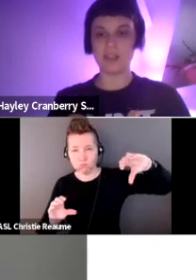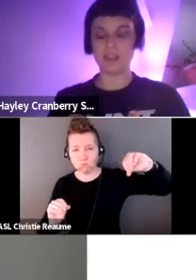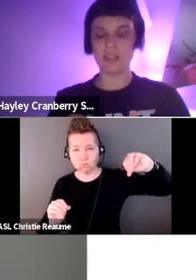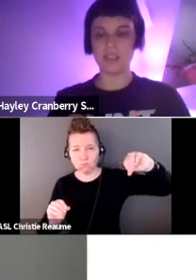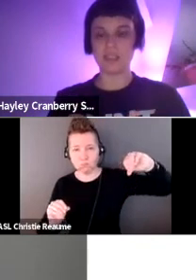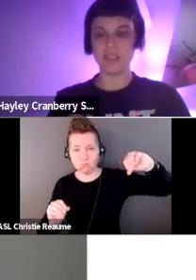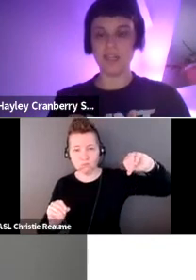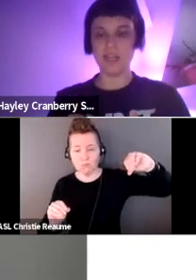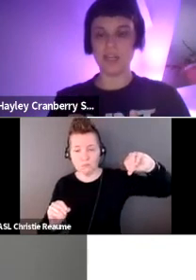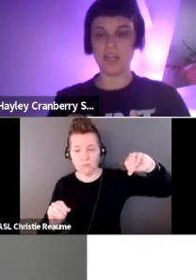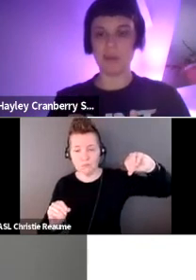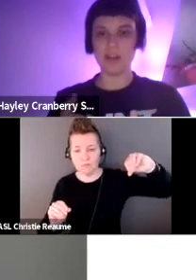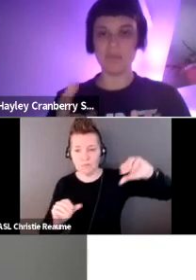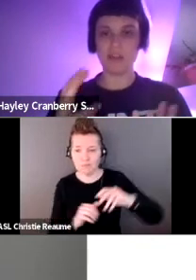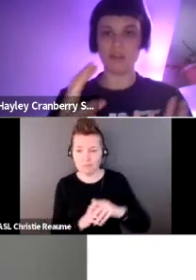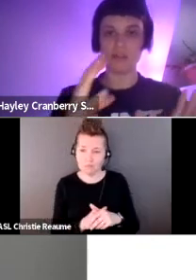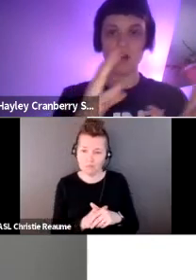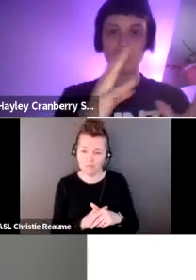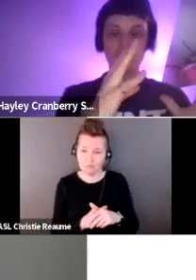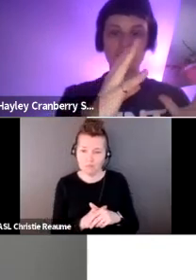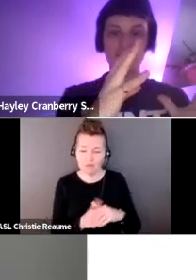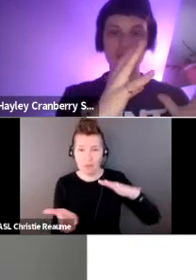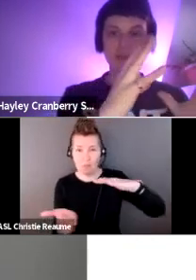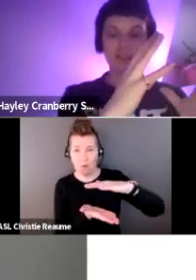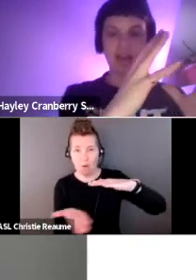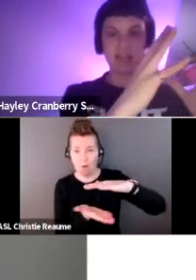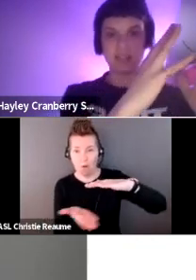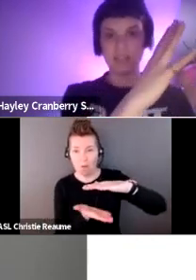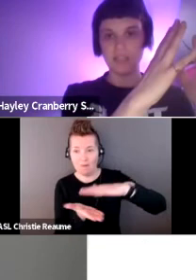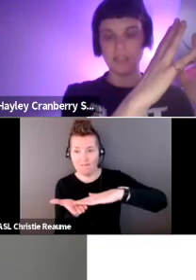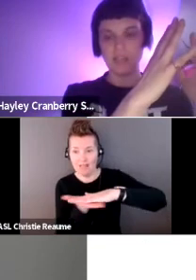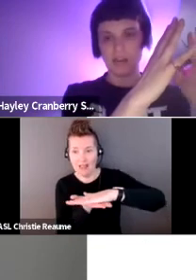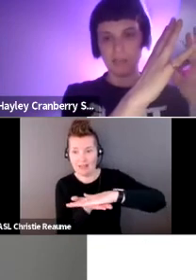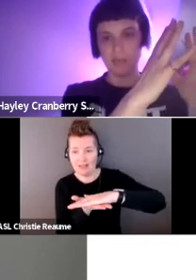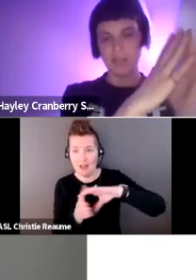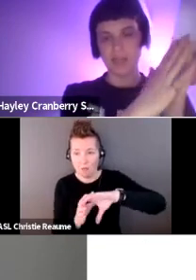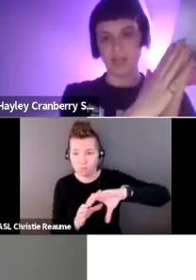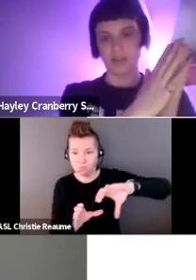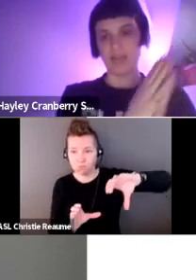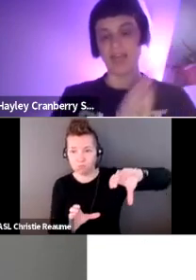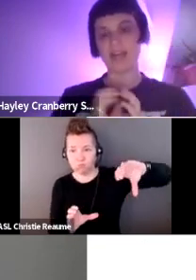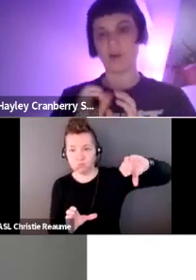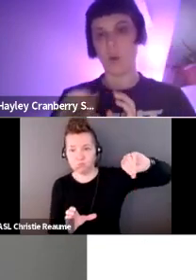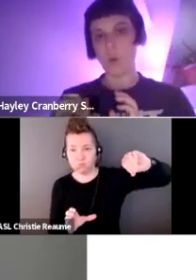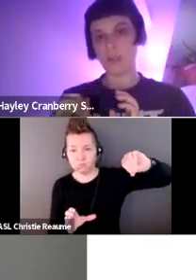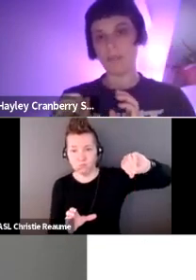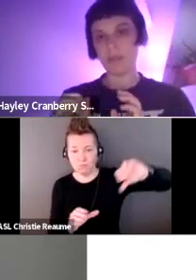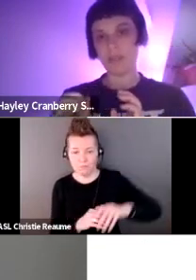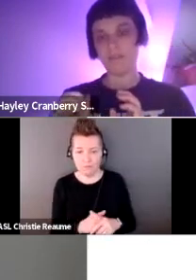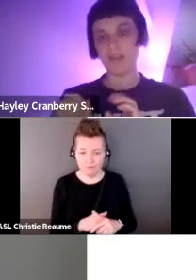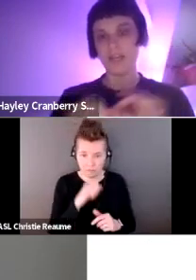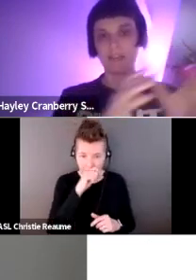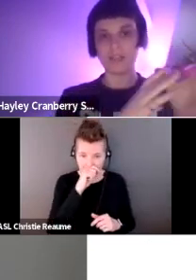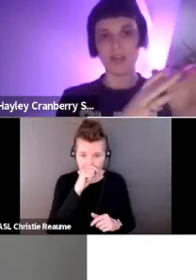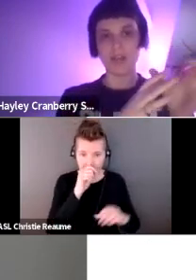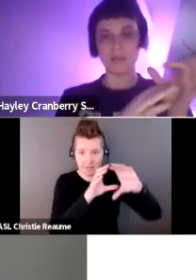on the bottom and goes up, but diagonally up. And it has a hole in the middle